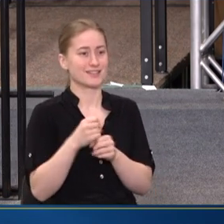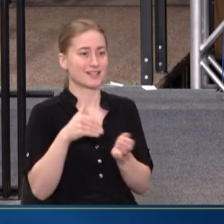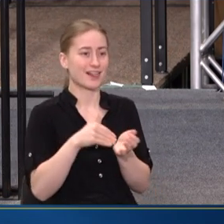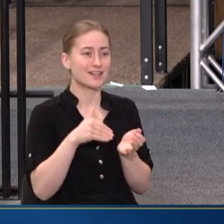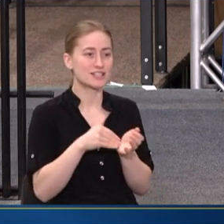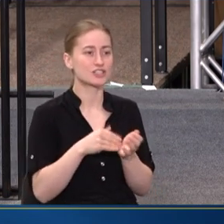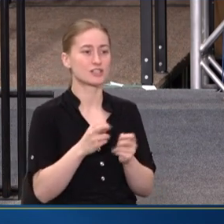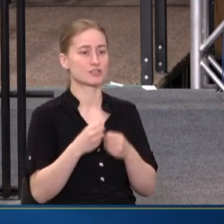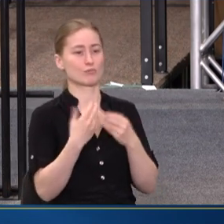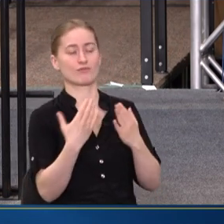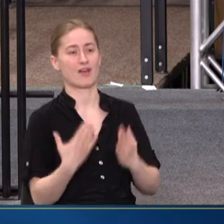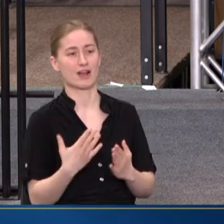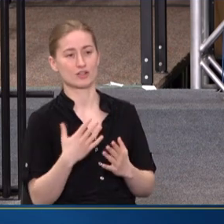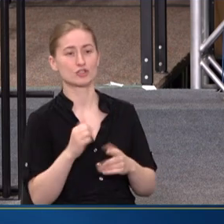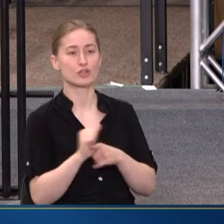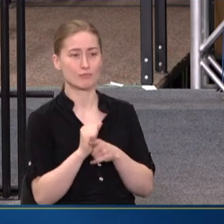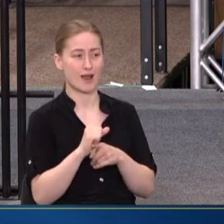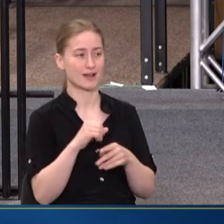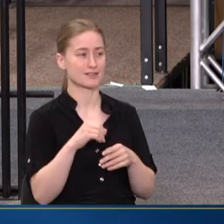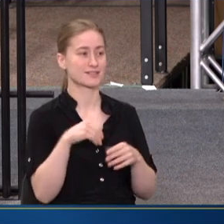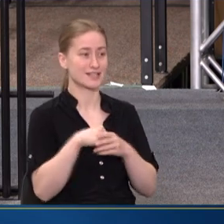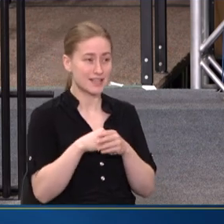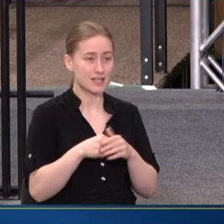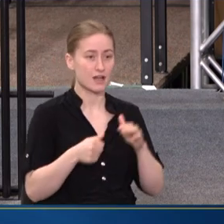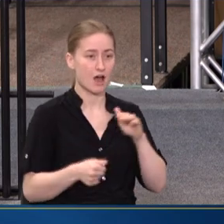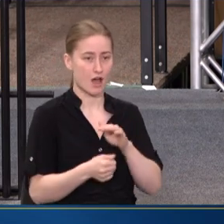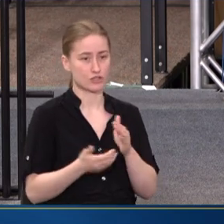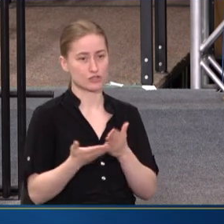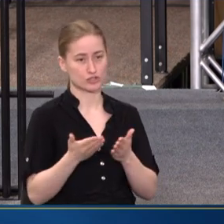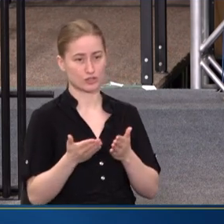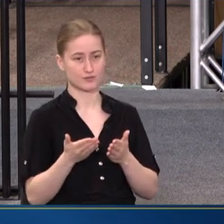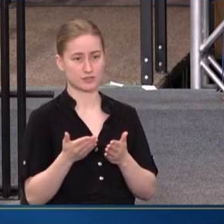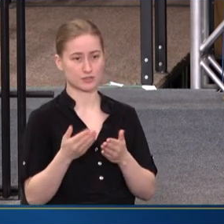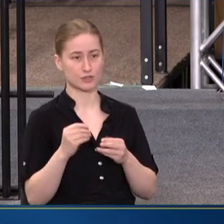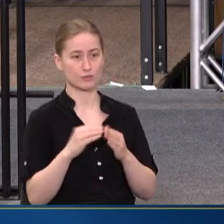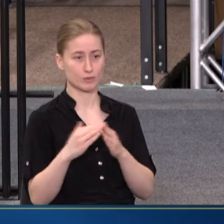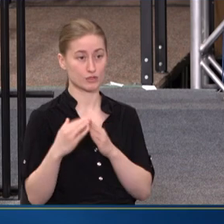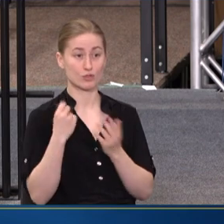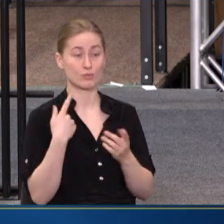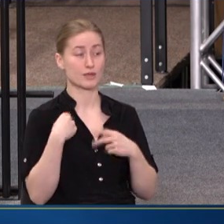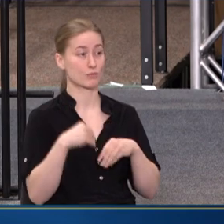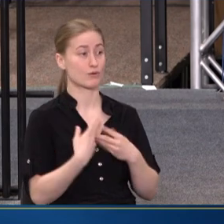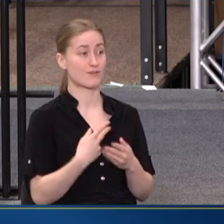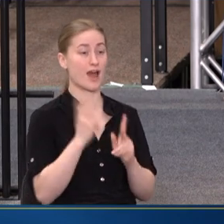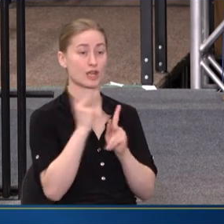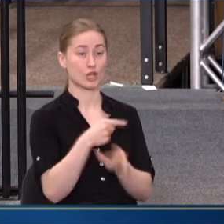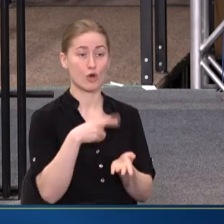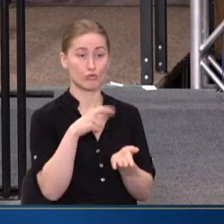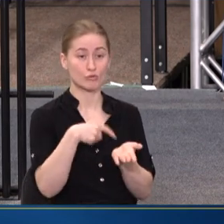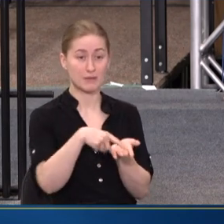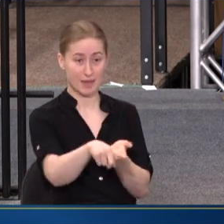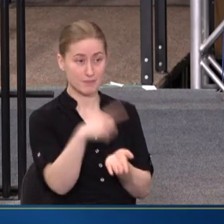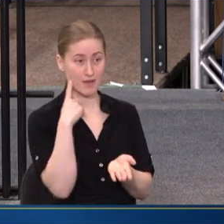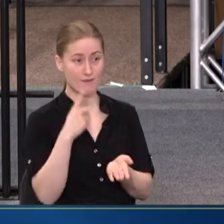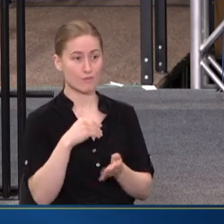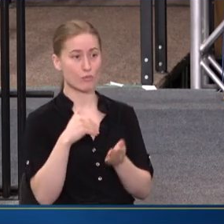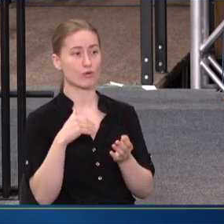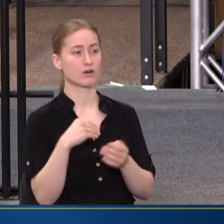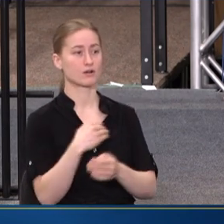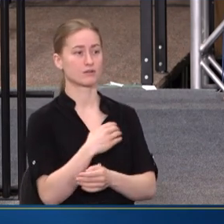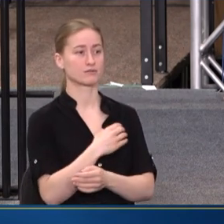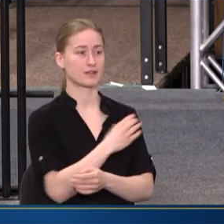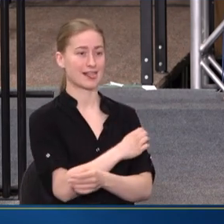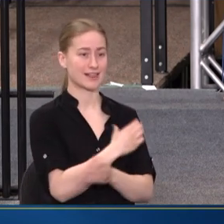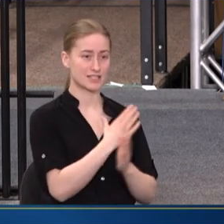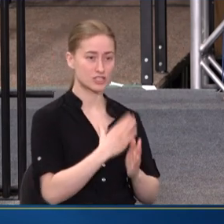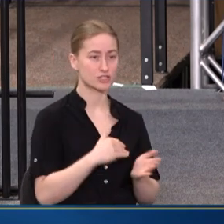INCENTIVIZING CLINICIANS TO PRACTICE IN UNDERSERVED COMMUNITIES. SO WE PROVIDE LOAN REPAYMENT IN RETURN FOR CLINICIANS PRACTICING IN HIGH